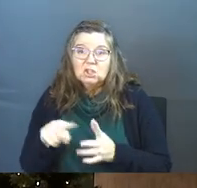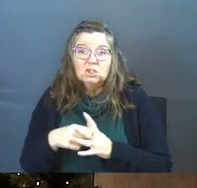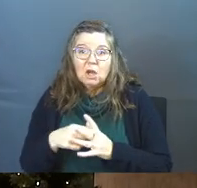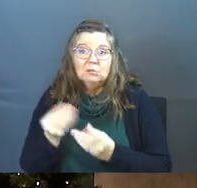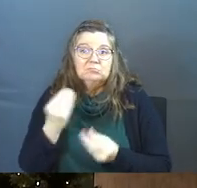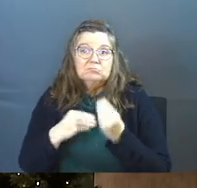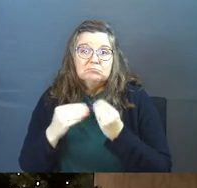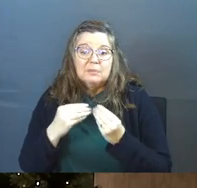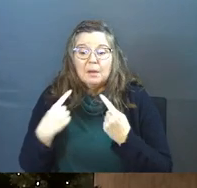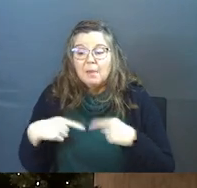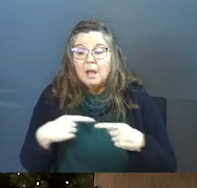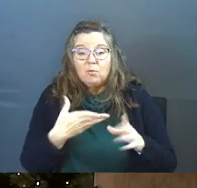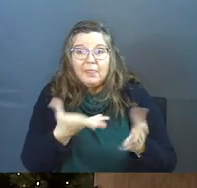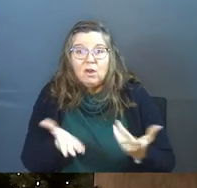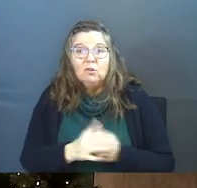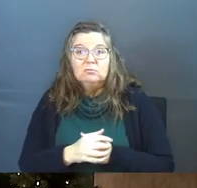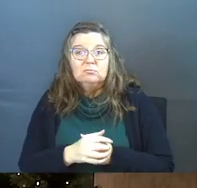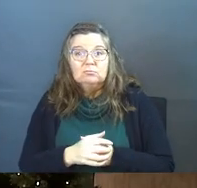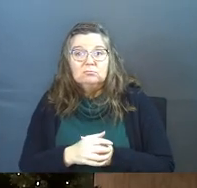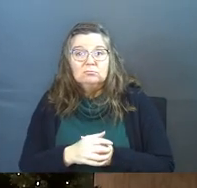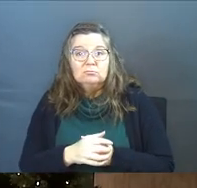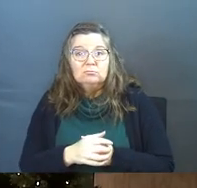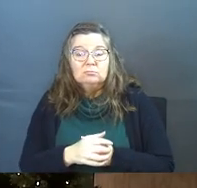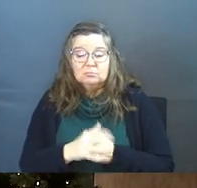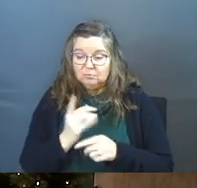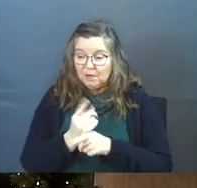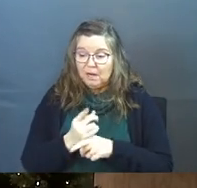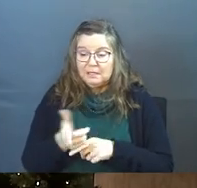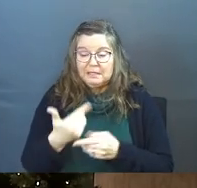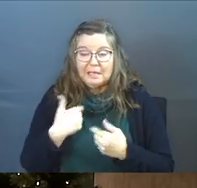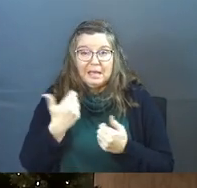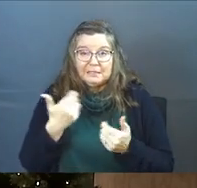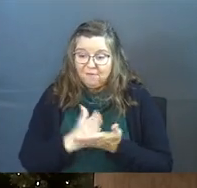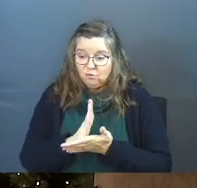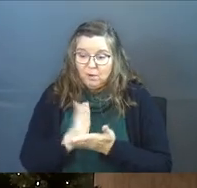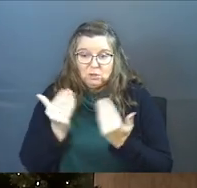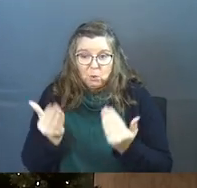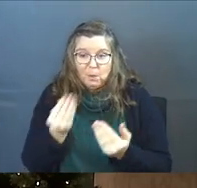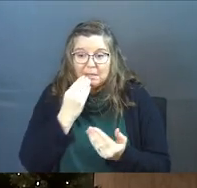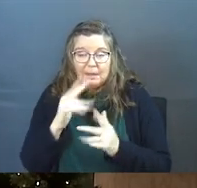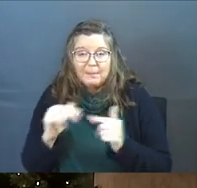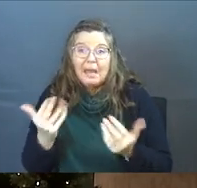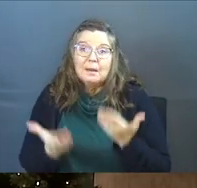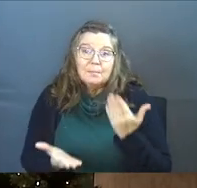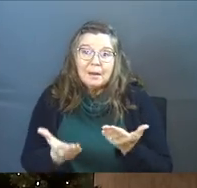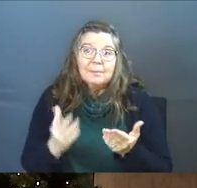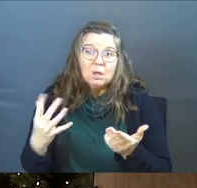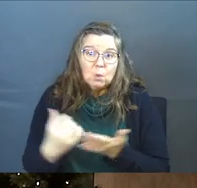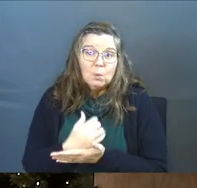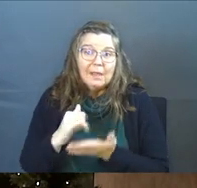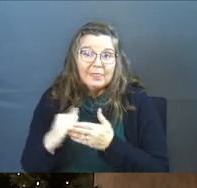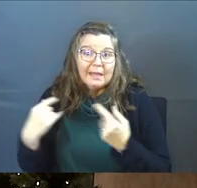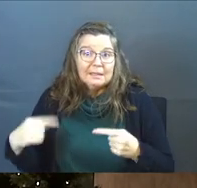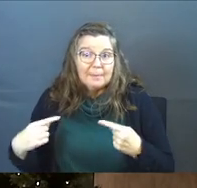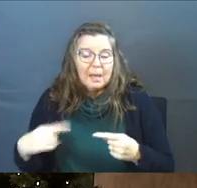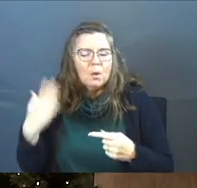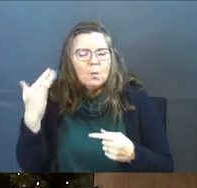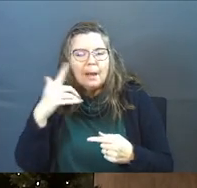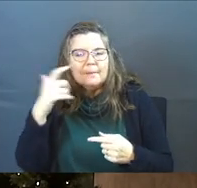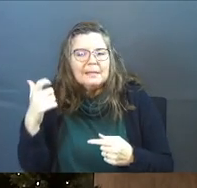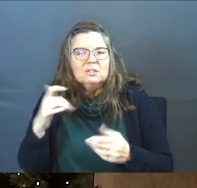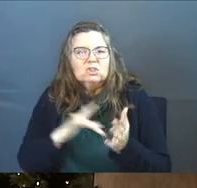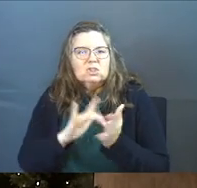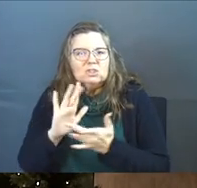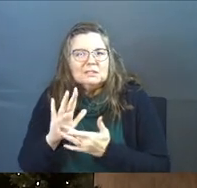could start a little bacon debate right there, right? He's got every right to. And he'd probably win that debate. Why?